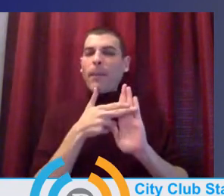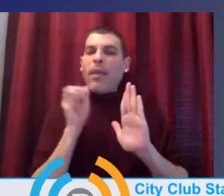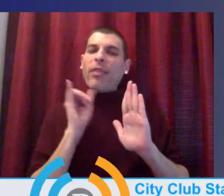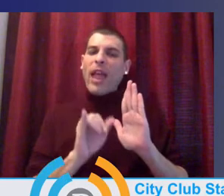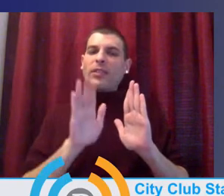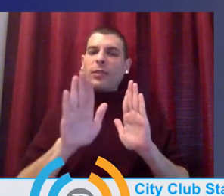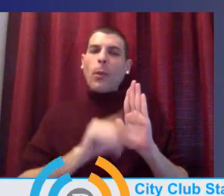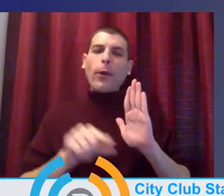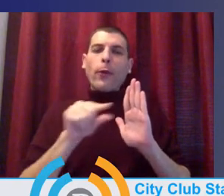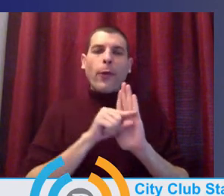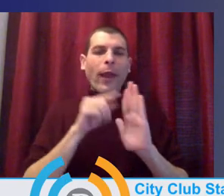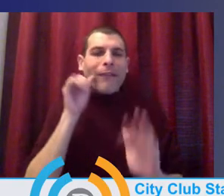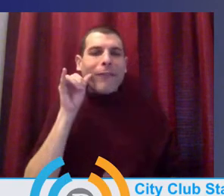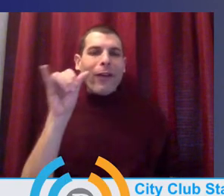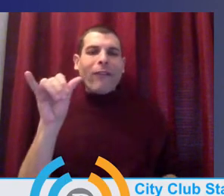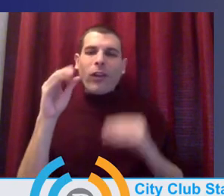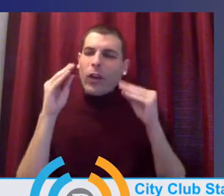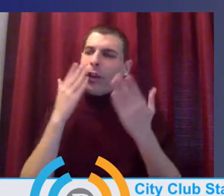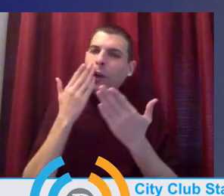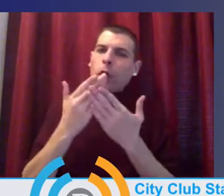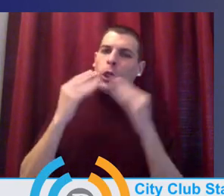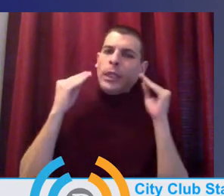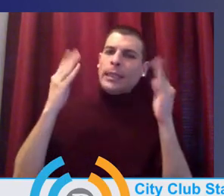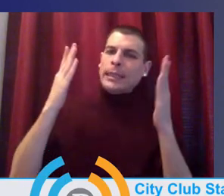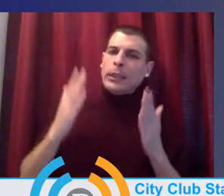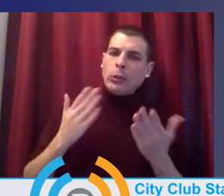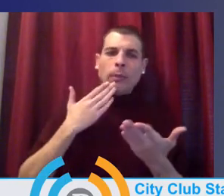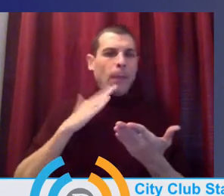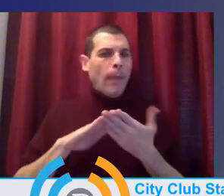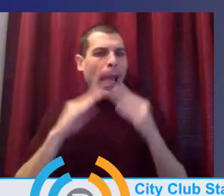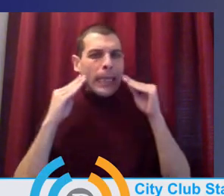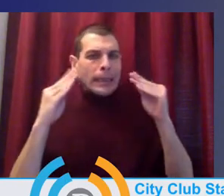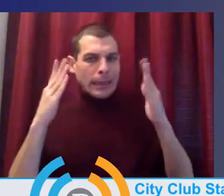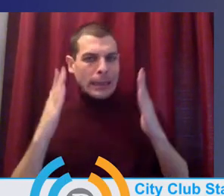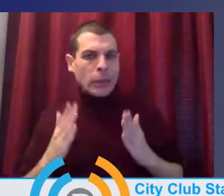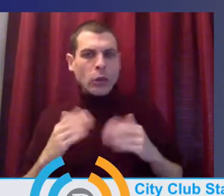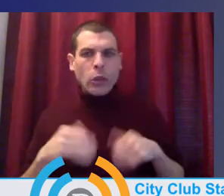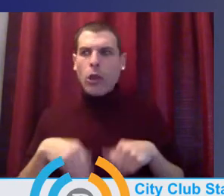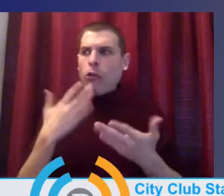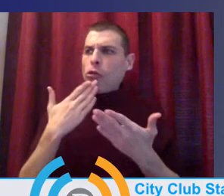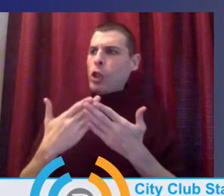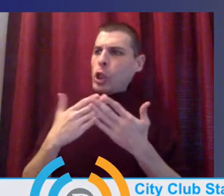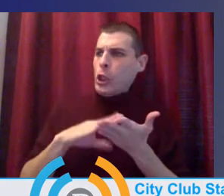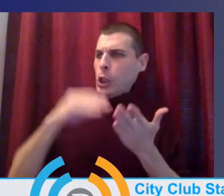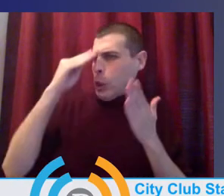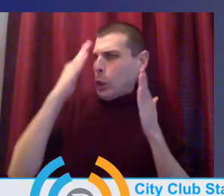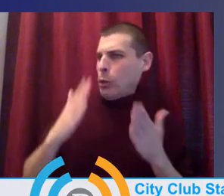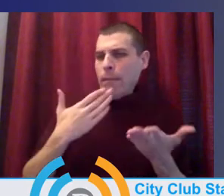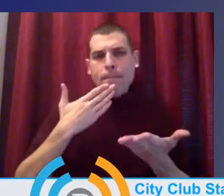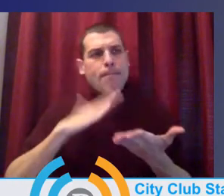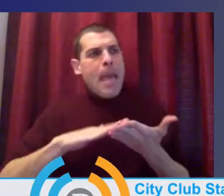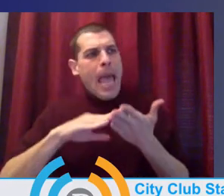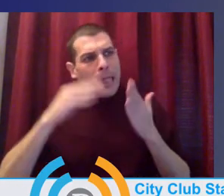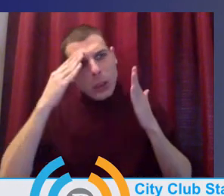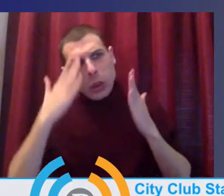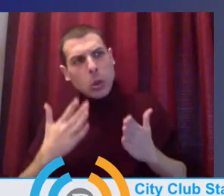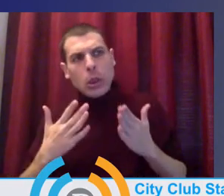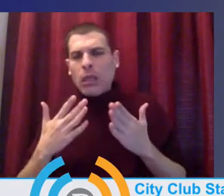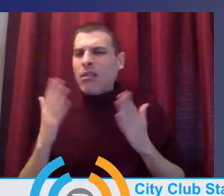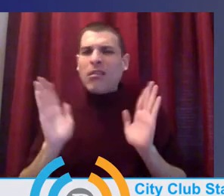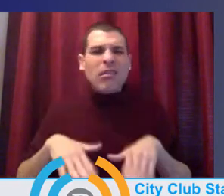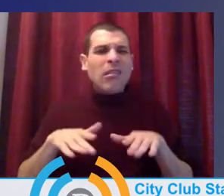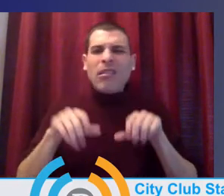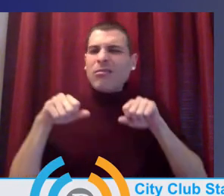so we have to start looking at the strength base of that and look at, looking at the growth and progression of our students, as opposed to what that outcome is, right?